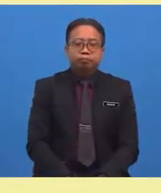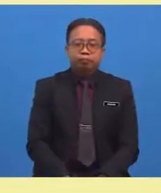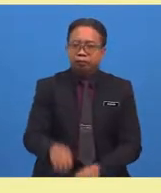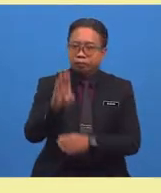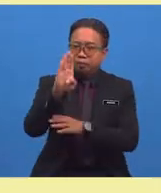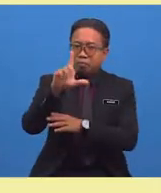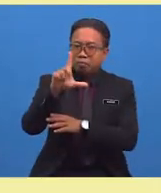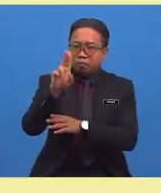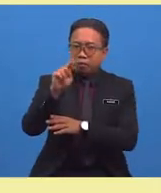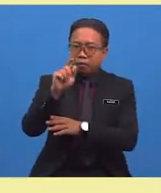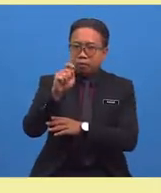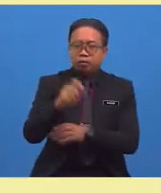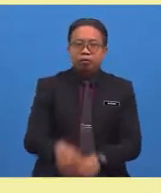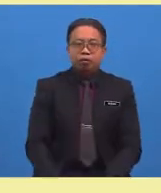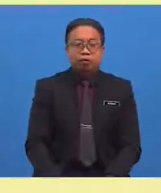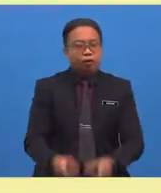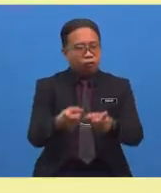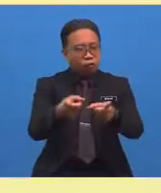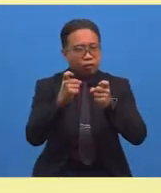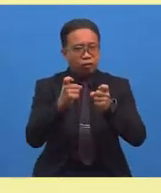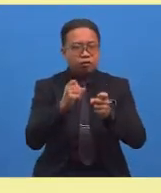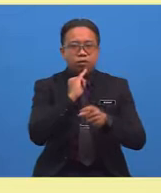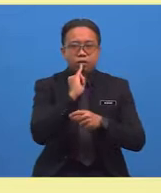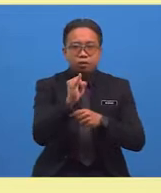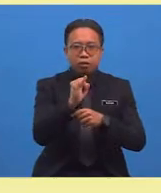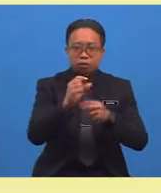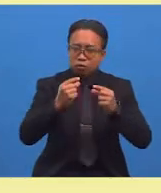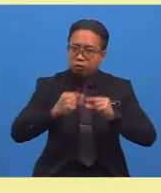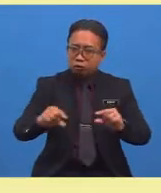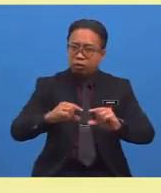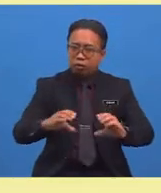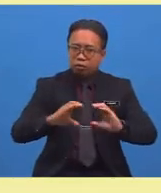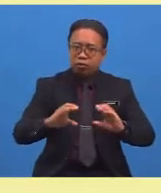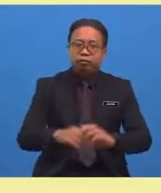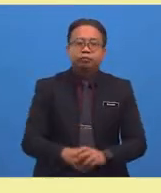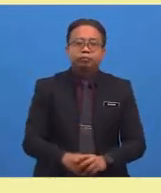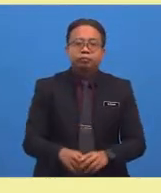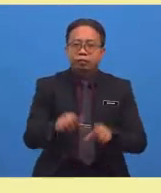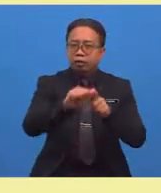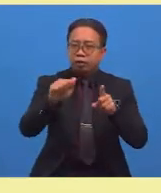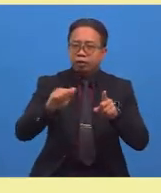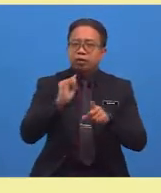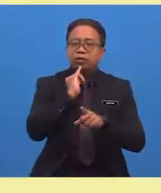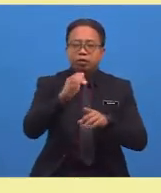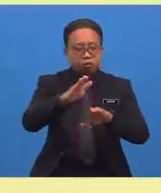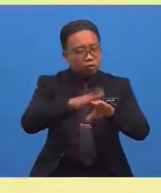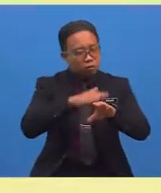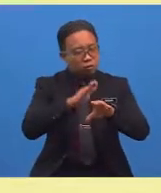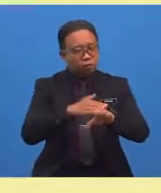it was fast. The synonym for fast is quick. The antonym for fast is slow.